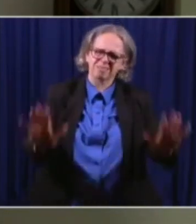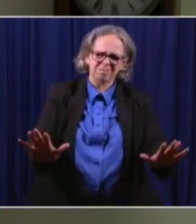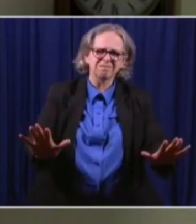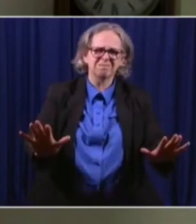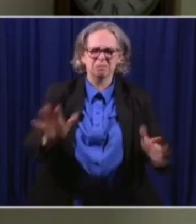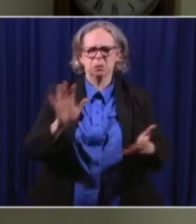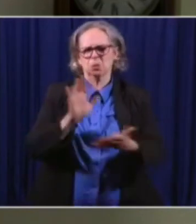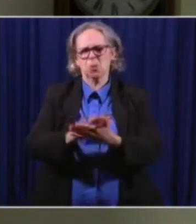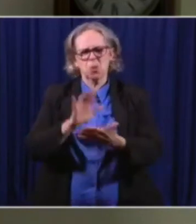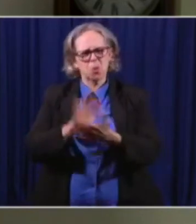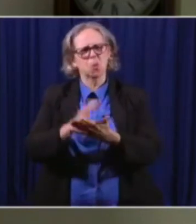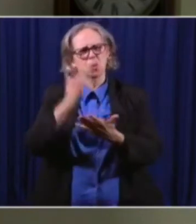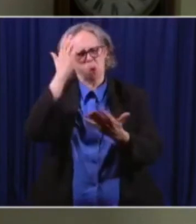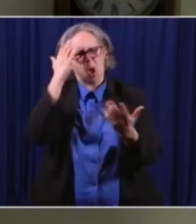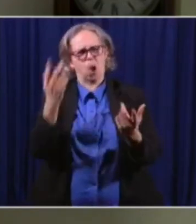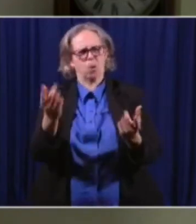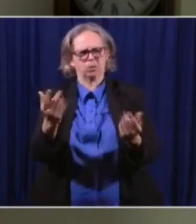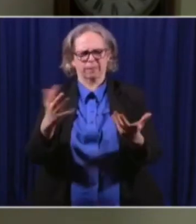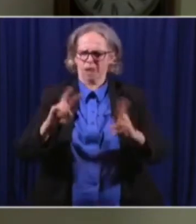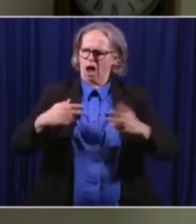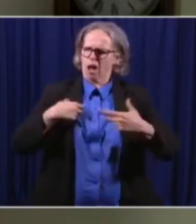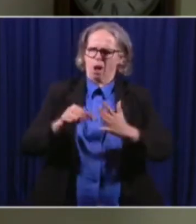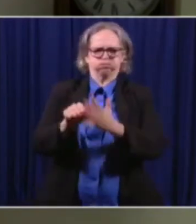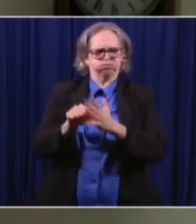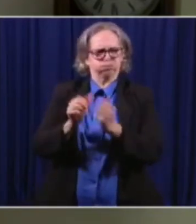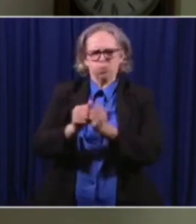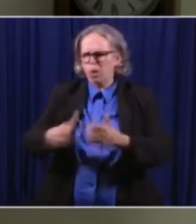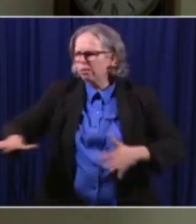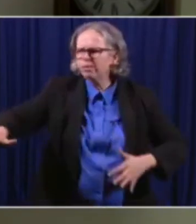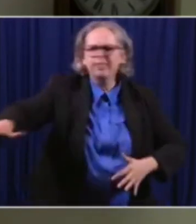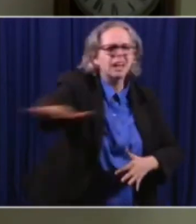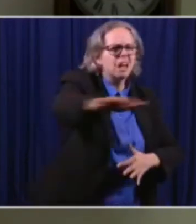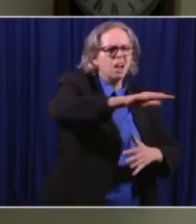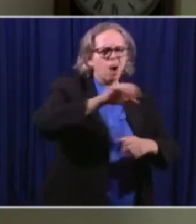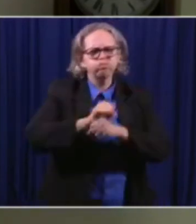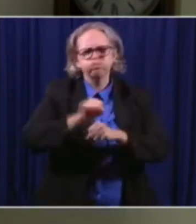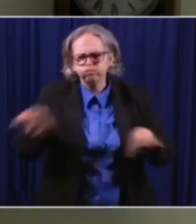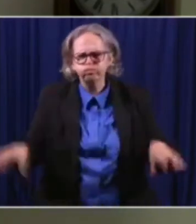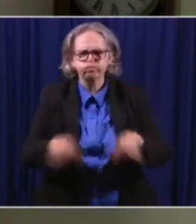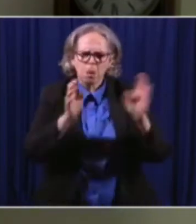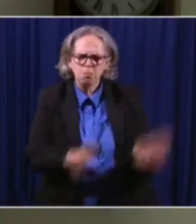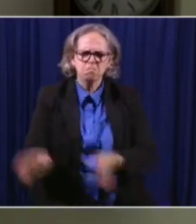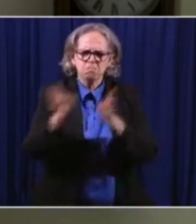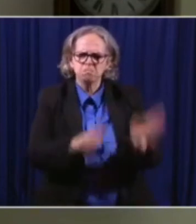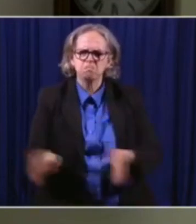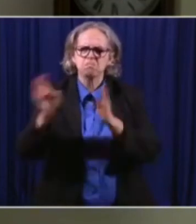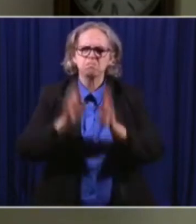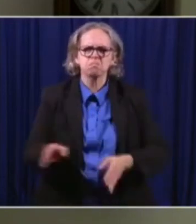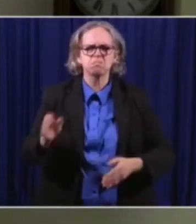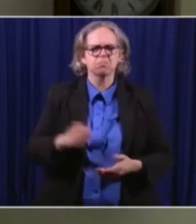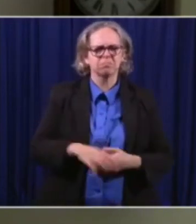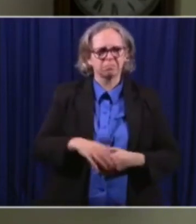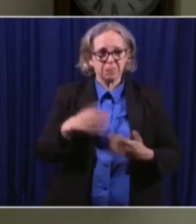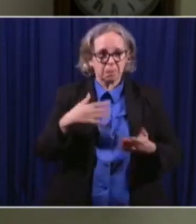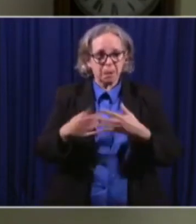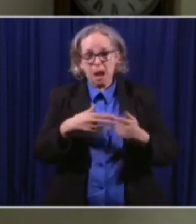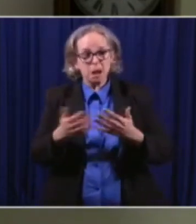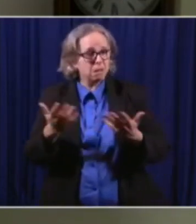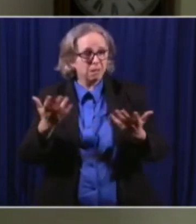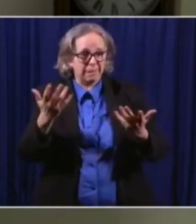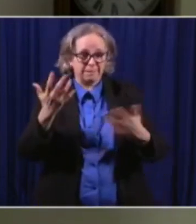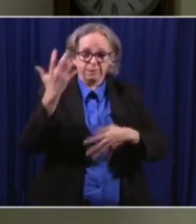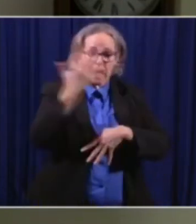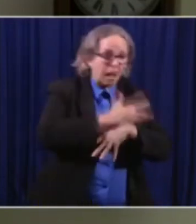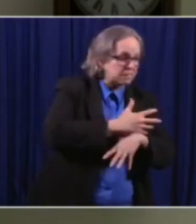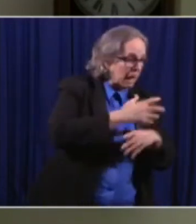best job they can. Uh those schools that are open or that are on a hybrid system. Uh they're doing the best job